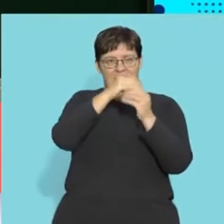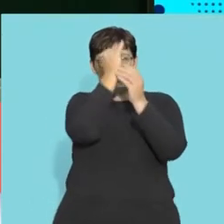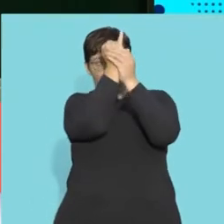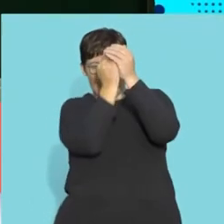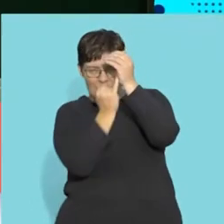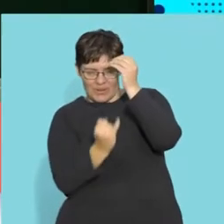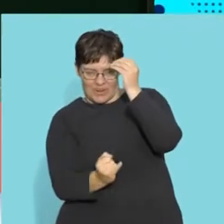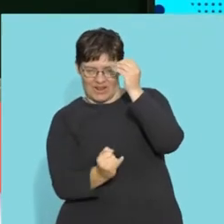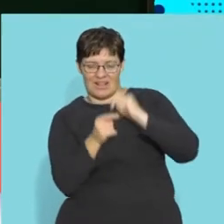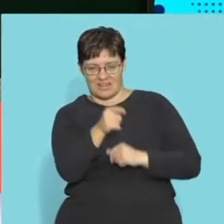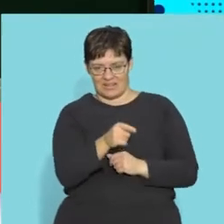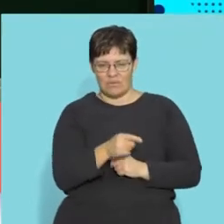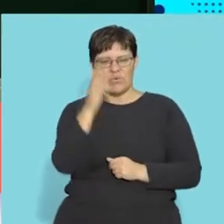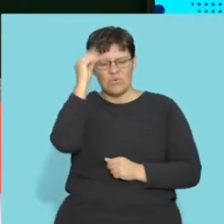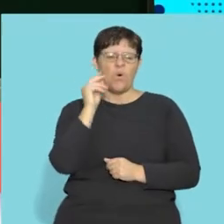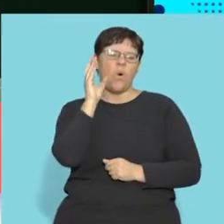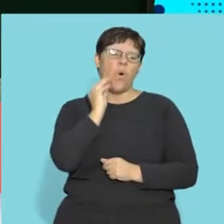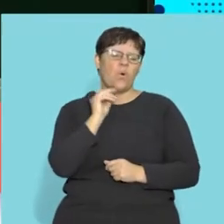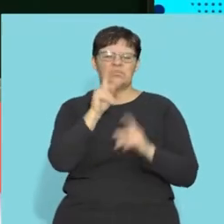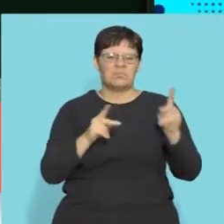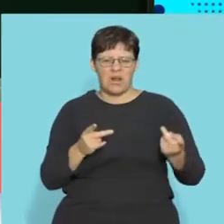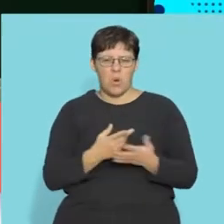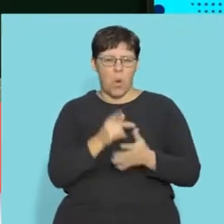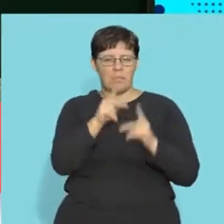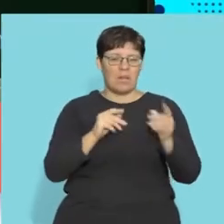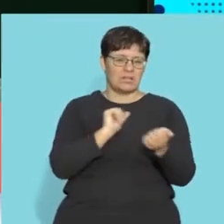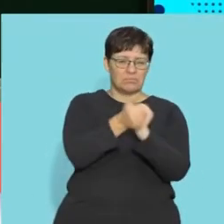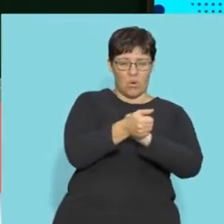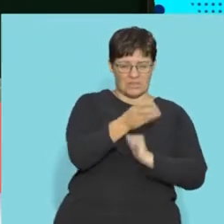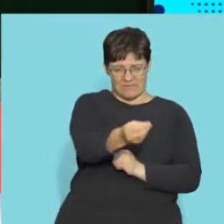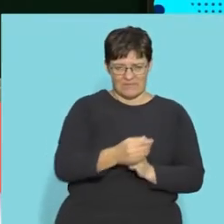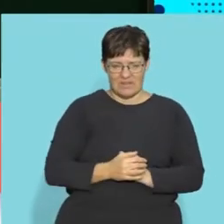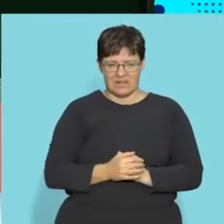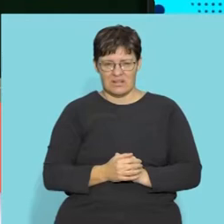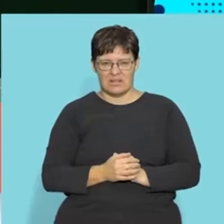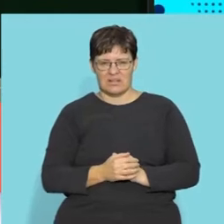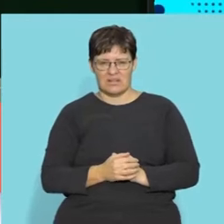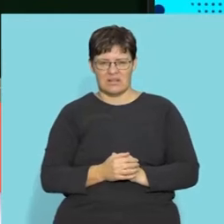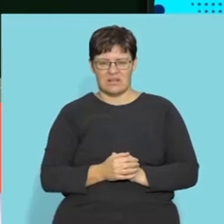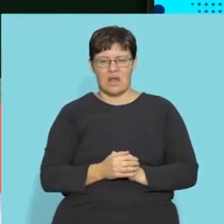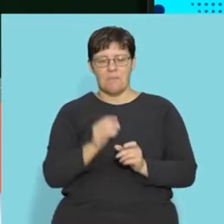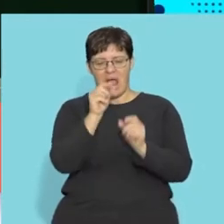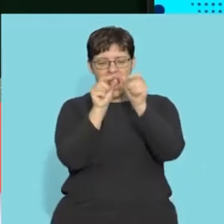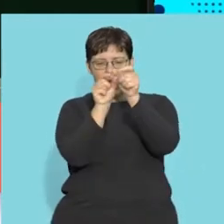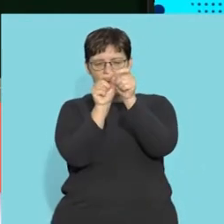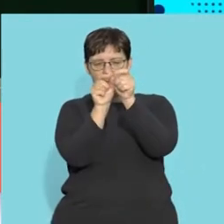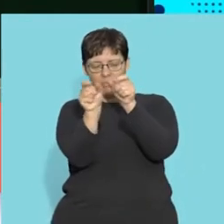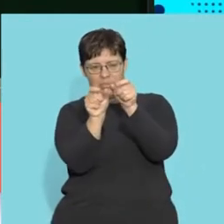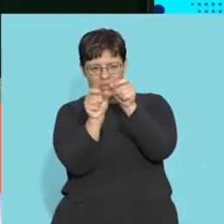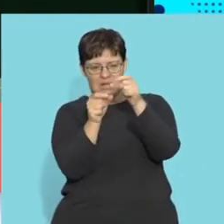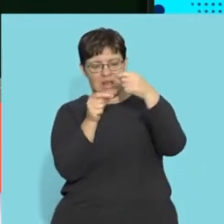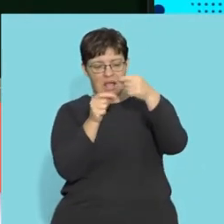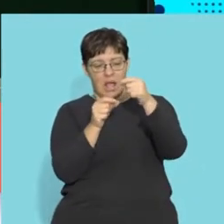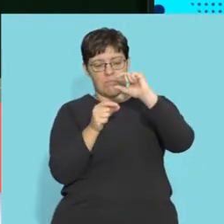spinal cord within. Right. And you've heard of old people or maybe sporting people that talks about a slipped